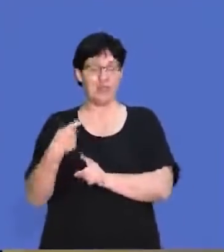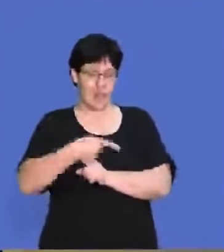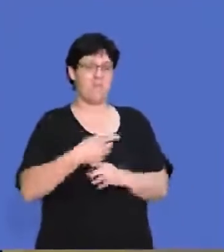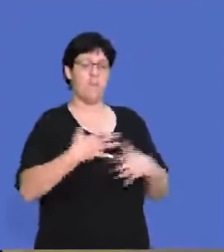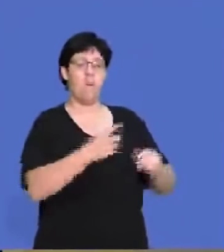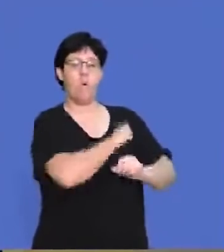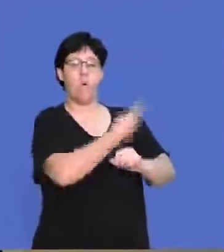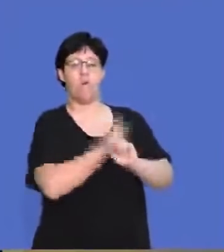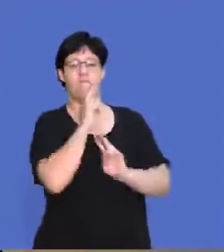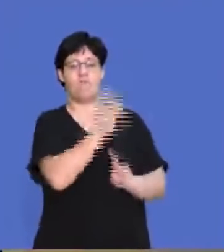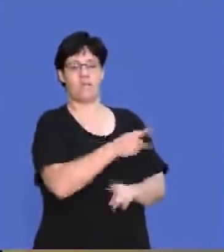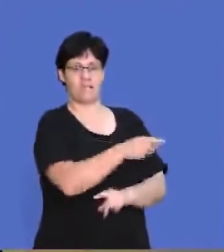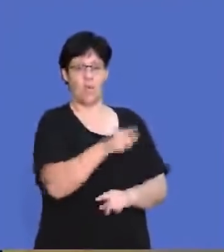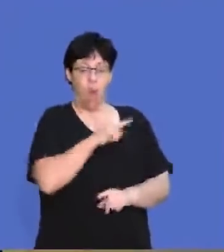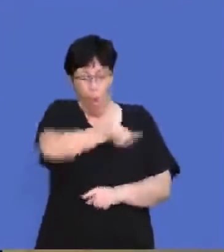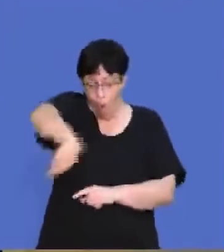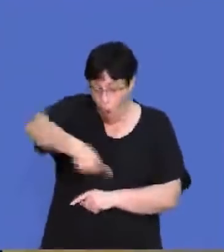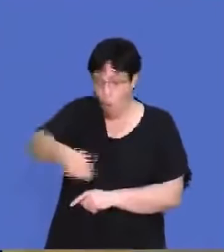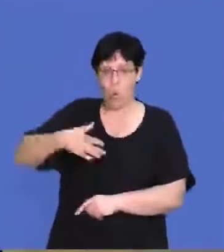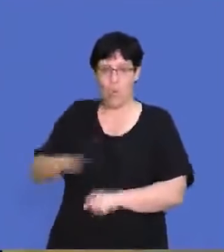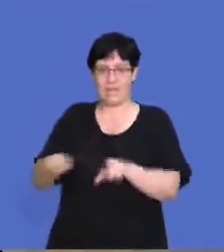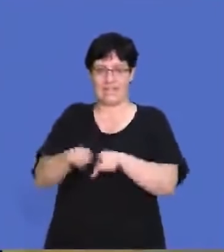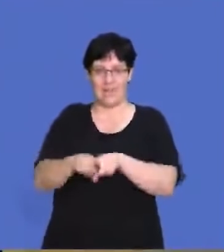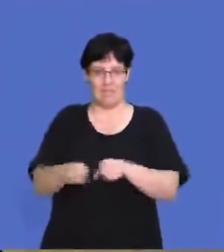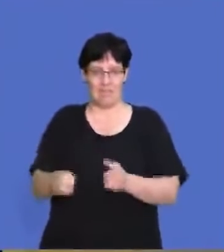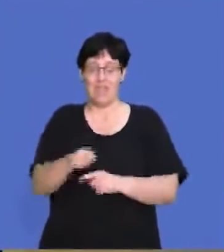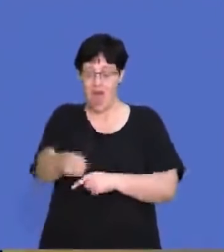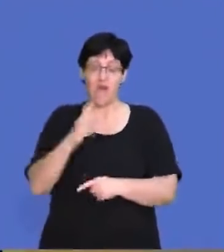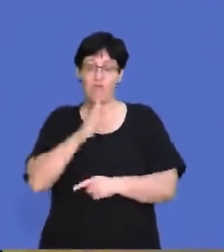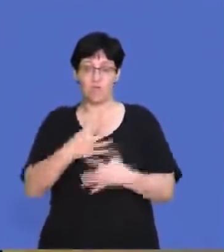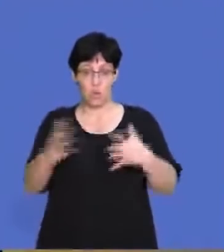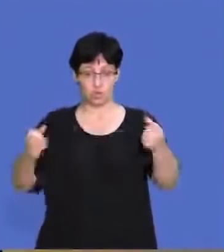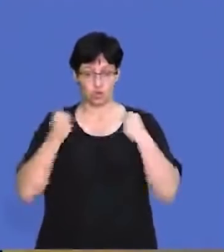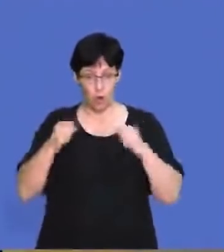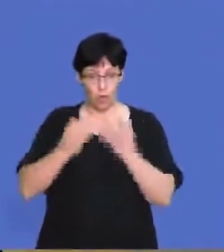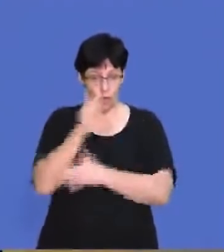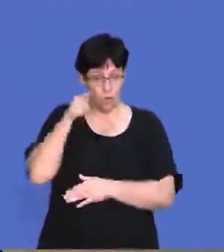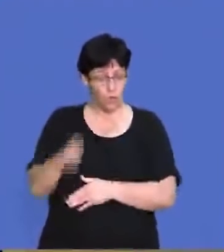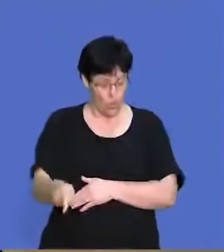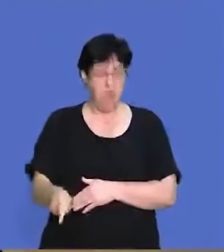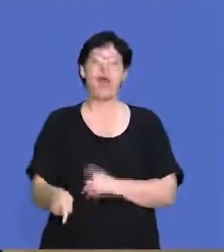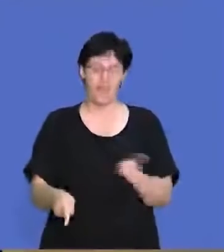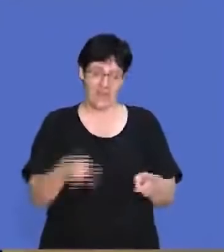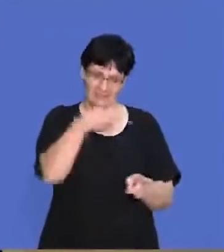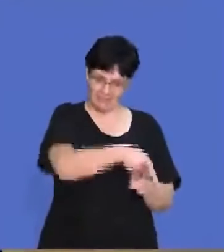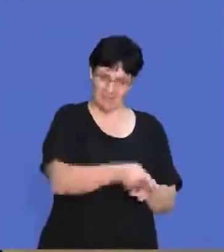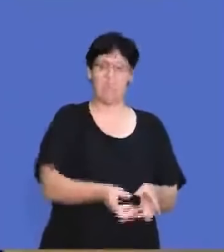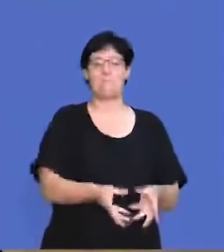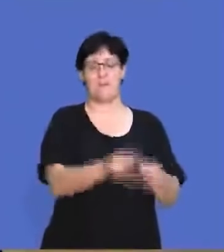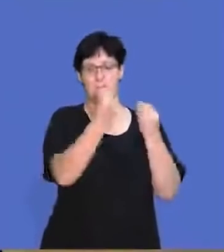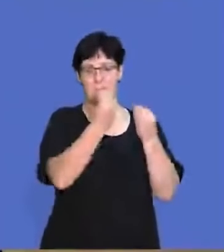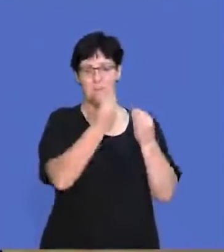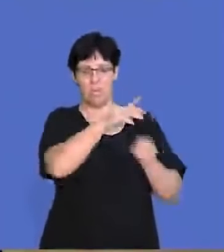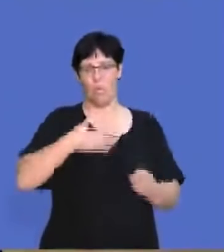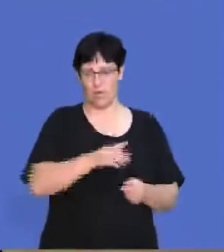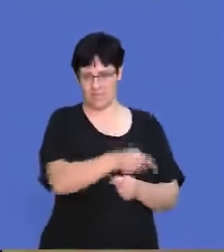and they have more of a voice through collective bargaining. And if they have more of a voice through collective bargaining, there's a greater chance of getting them